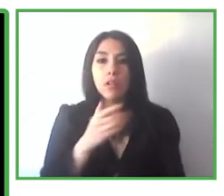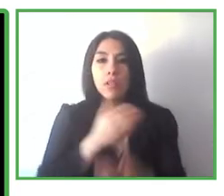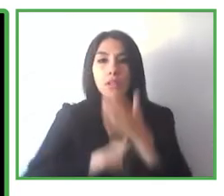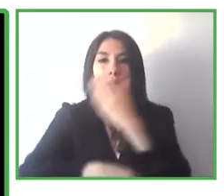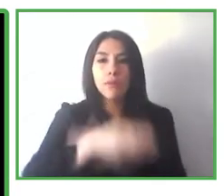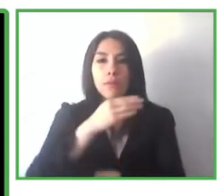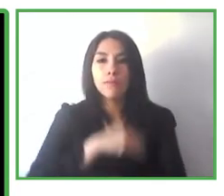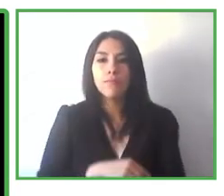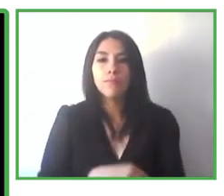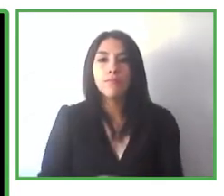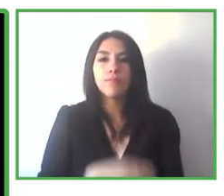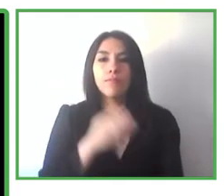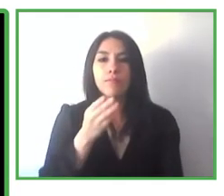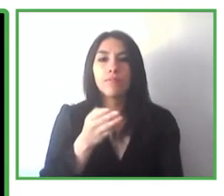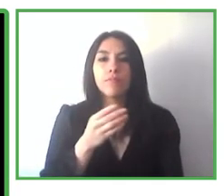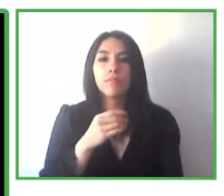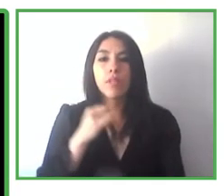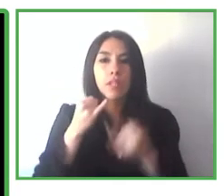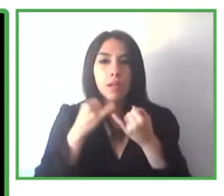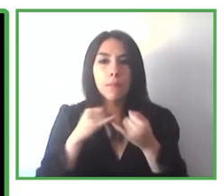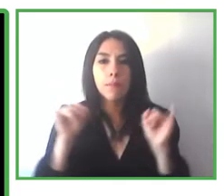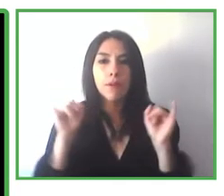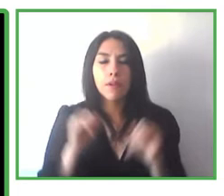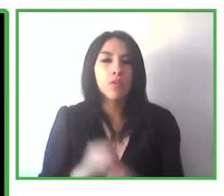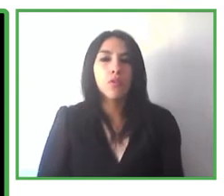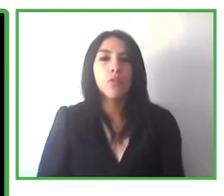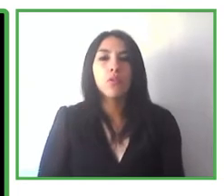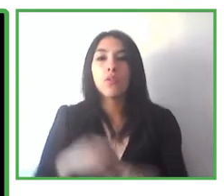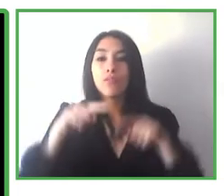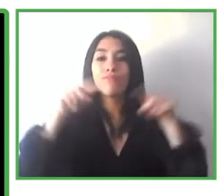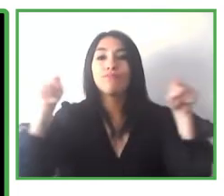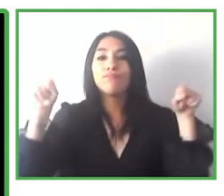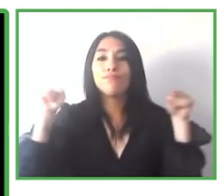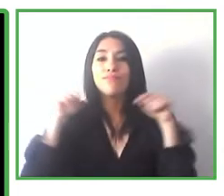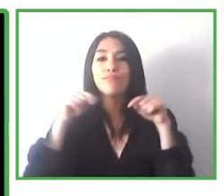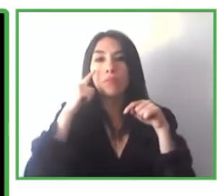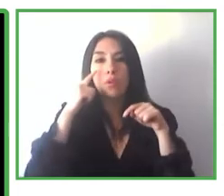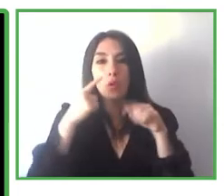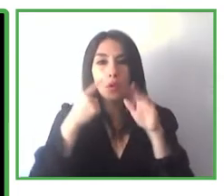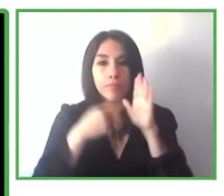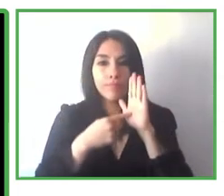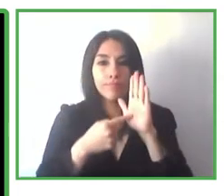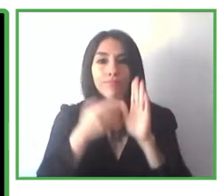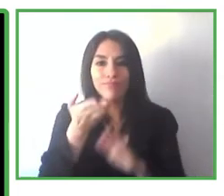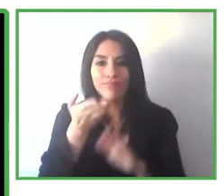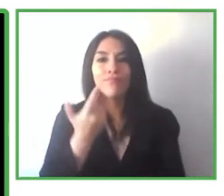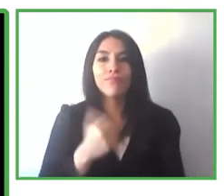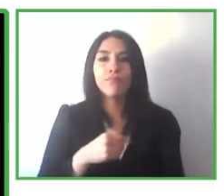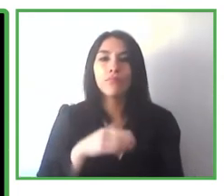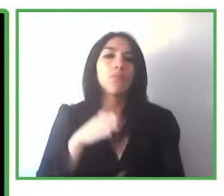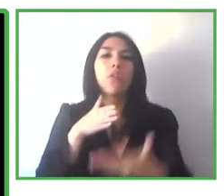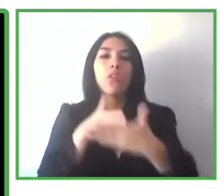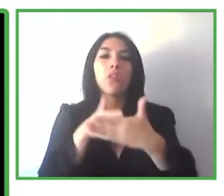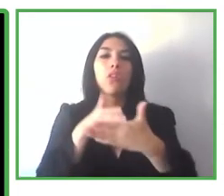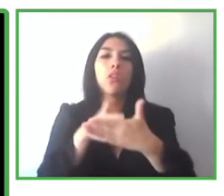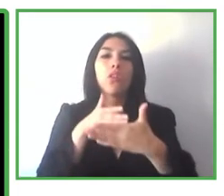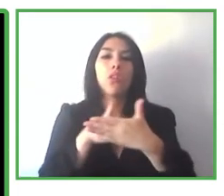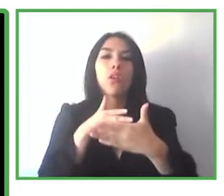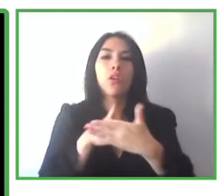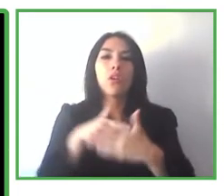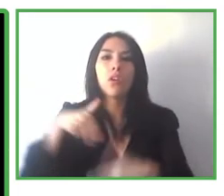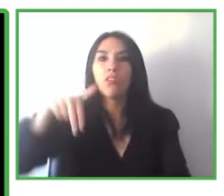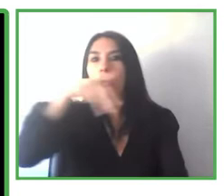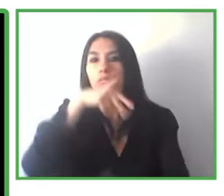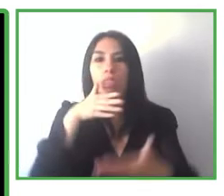impairments are not in unknown places because they have limitations to get to know the Spanish. So we